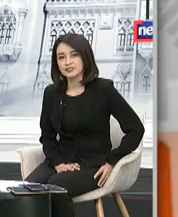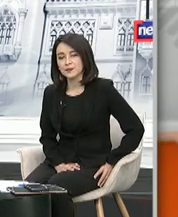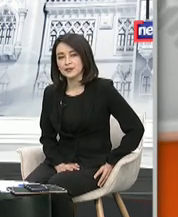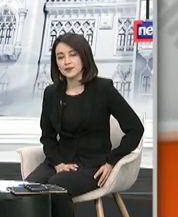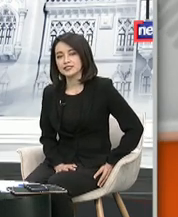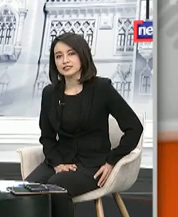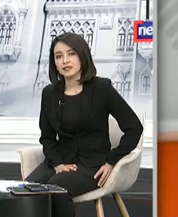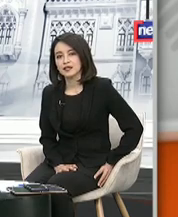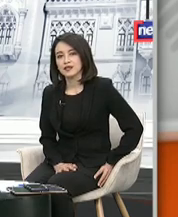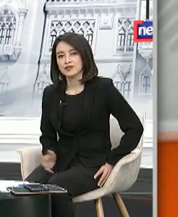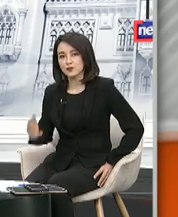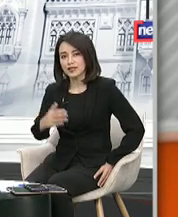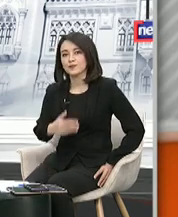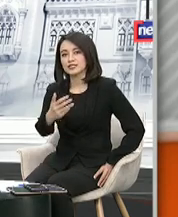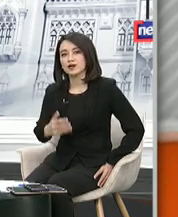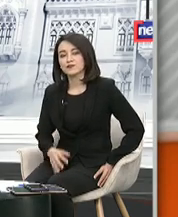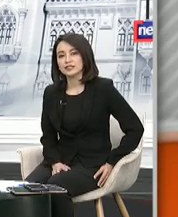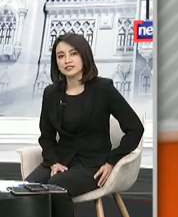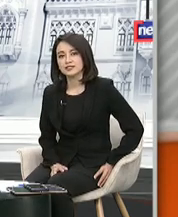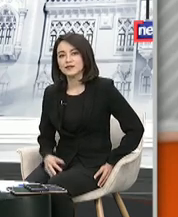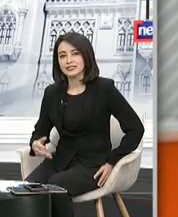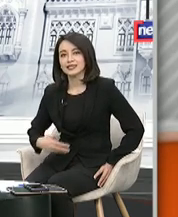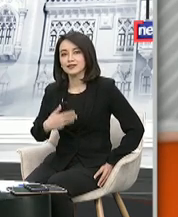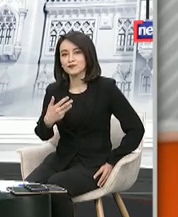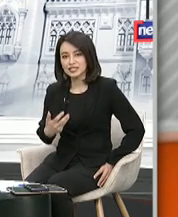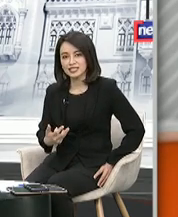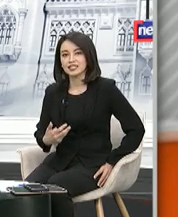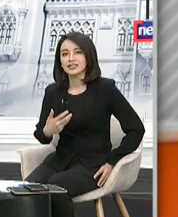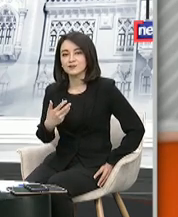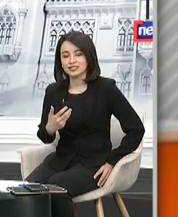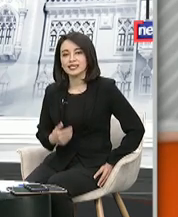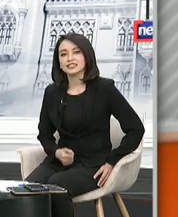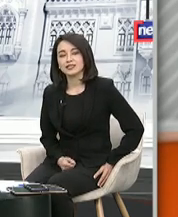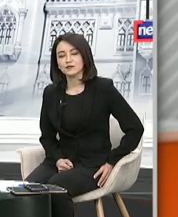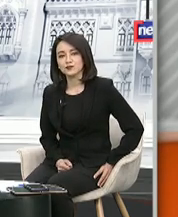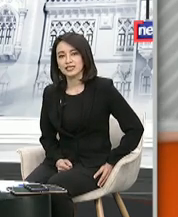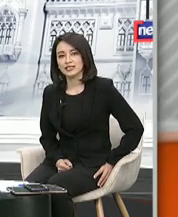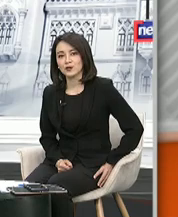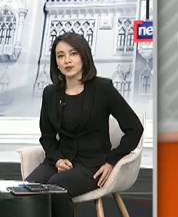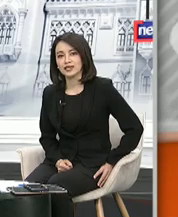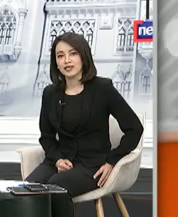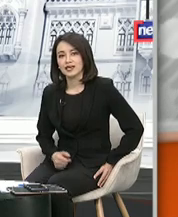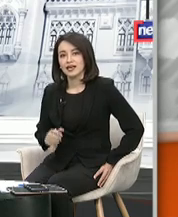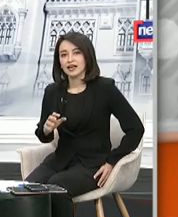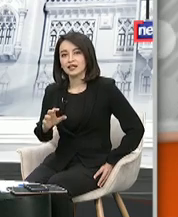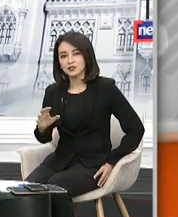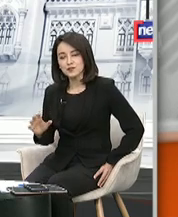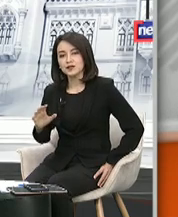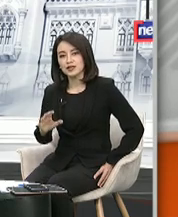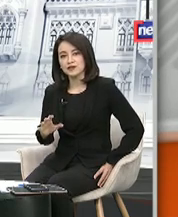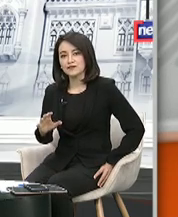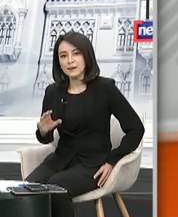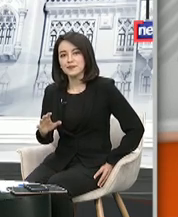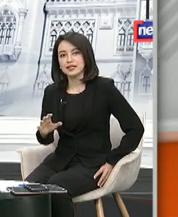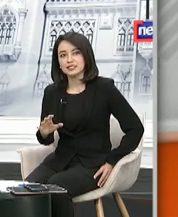and we got some images during the press conference, during the vision presentation of Khun Thanathon. A